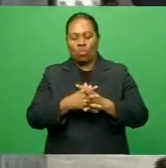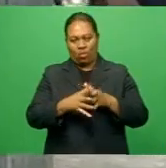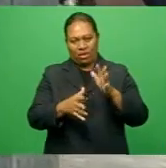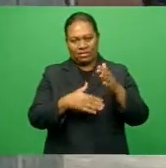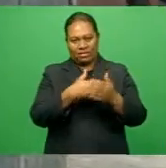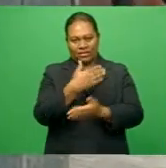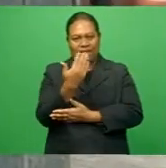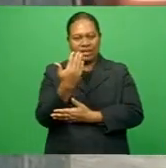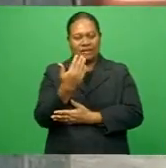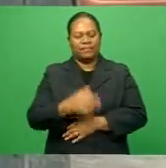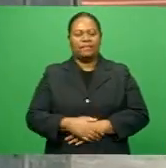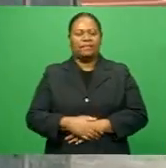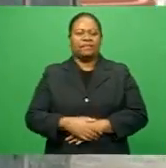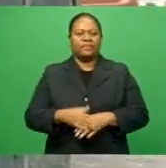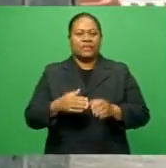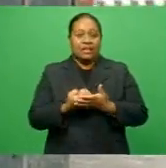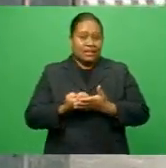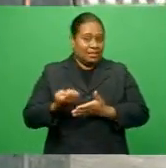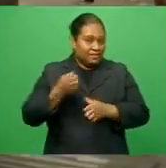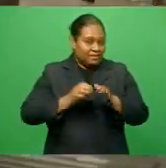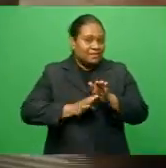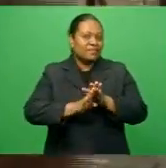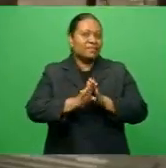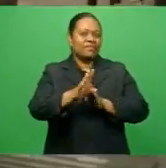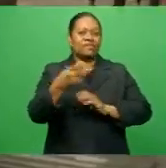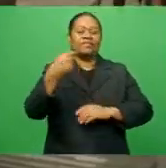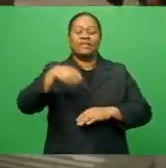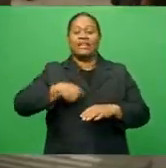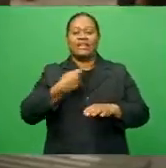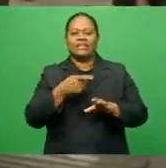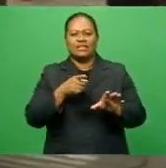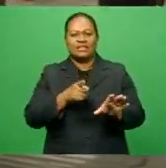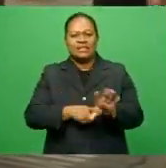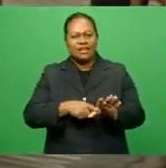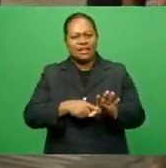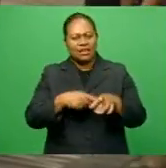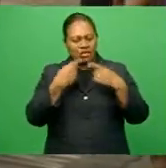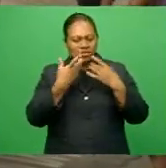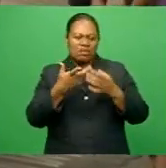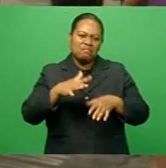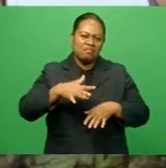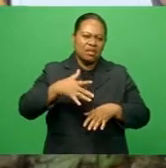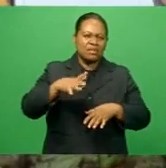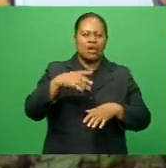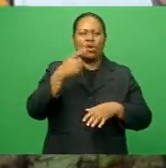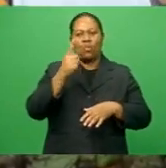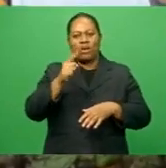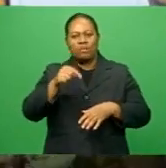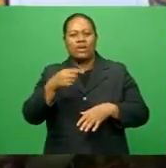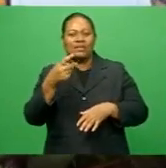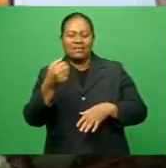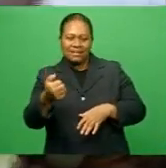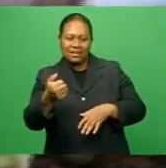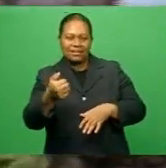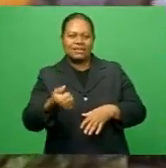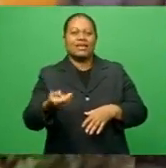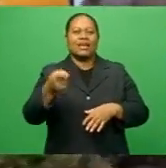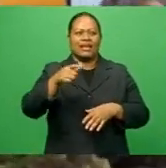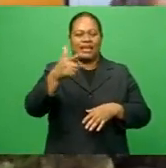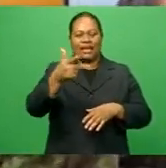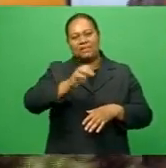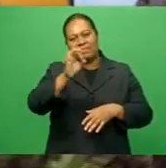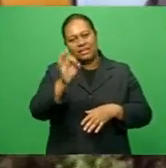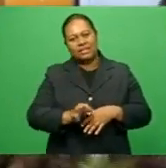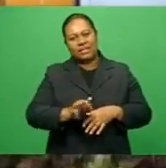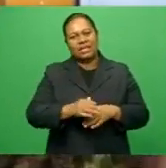Under the current uncertainty, economic growth for 2021 is anticipated to range between 1.6 and 8 percent, while